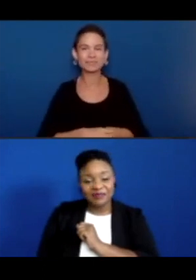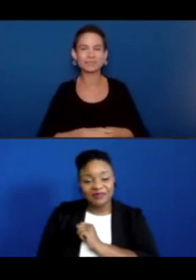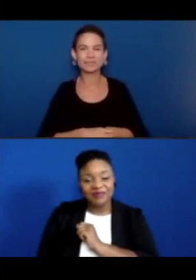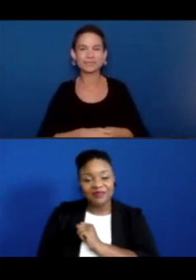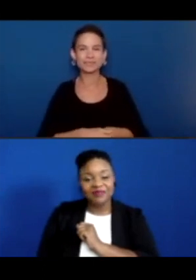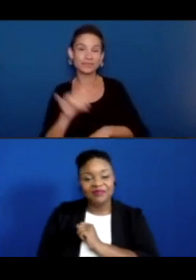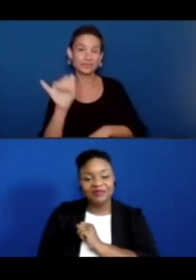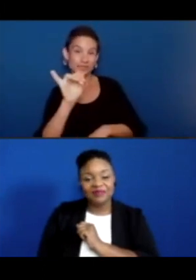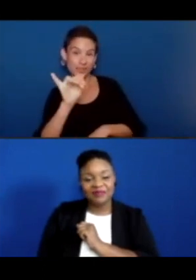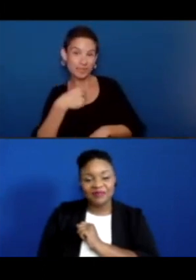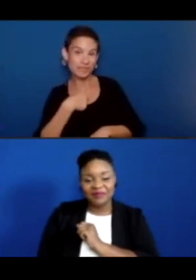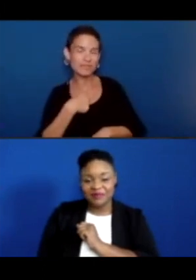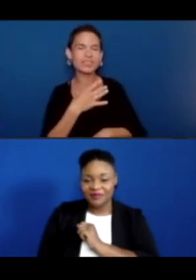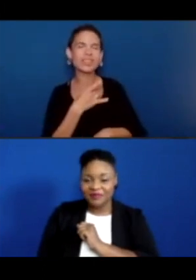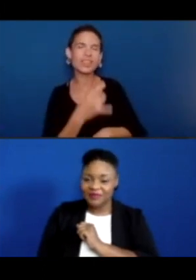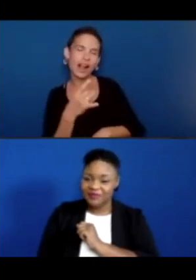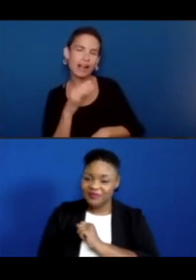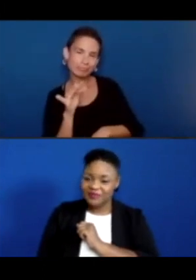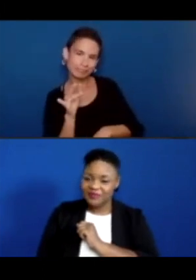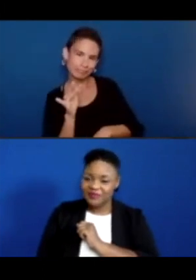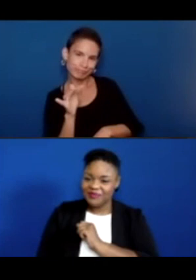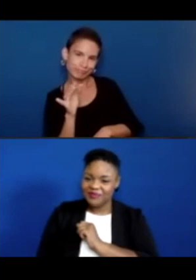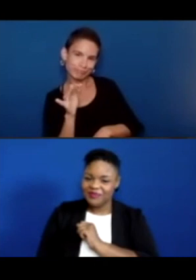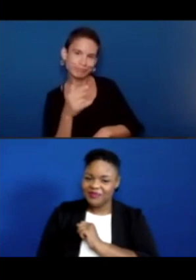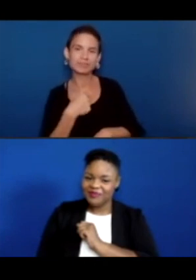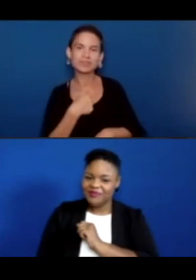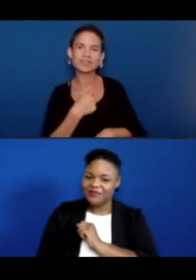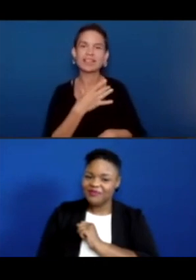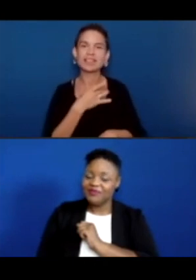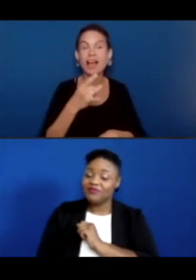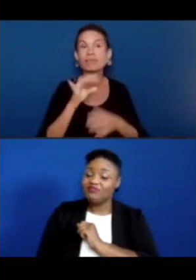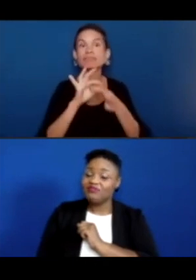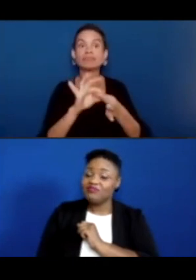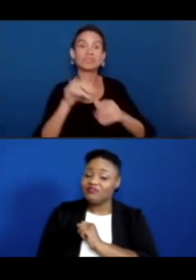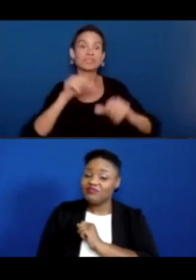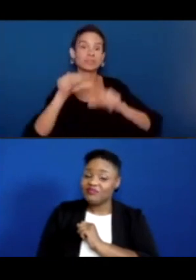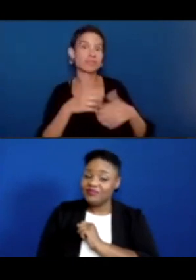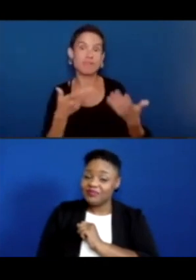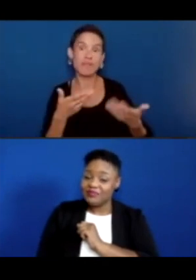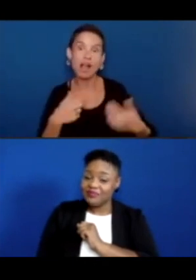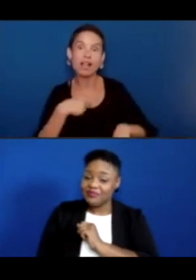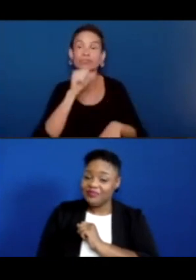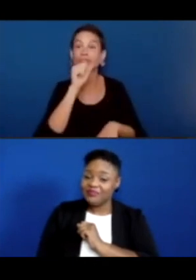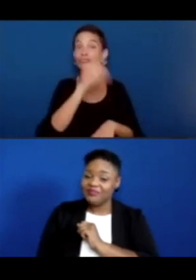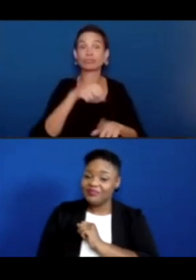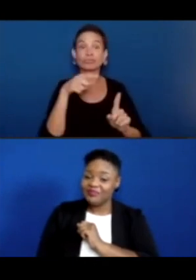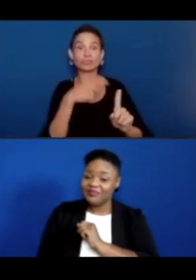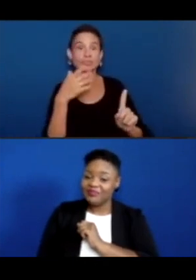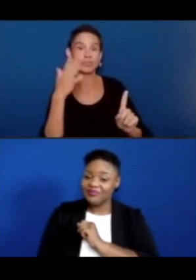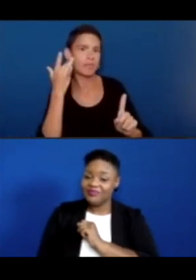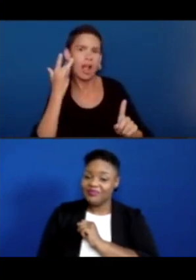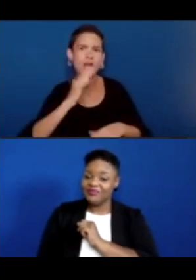like too about science, that I love it because all the